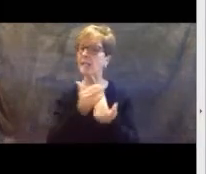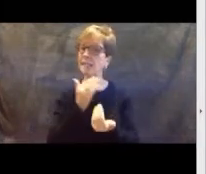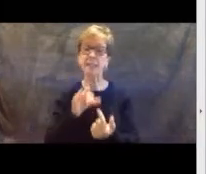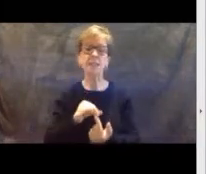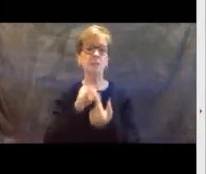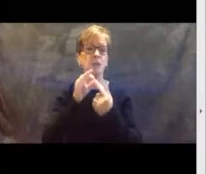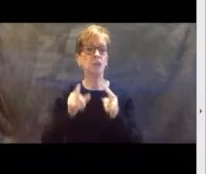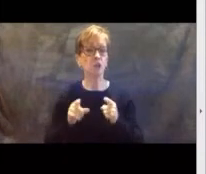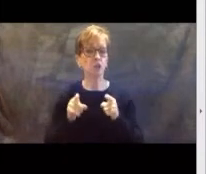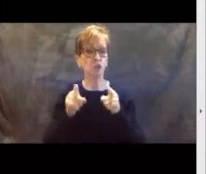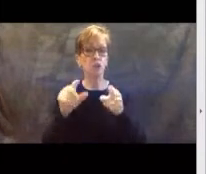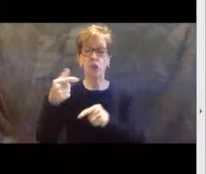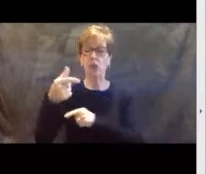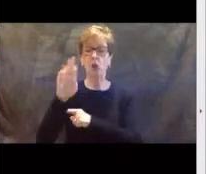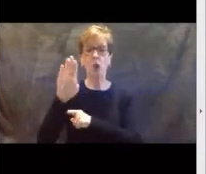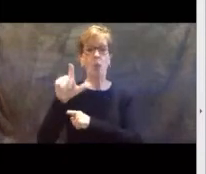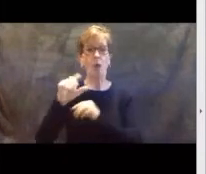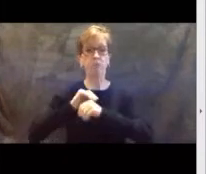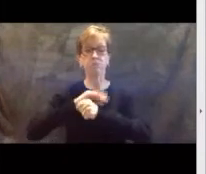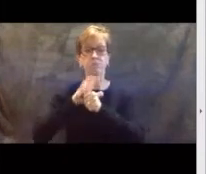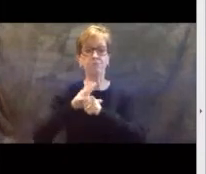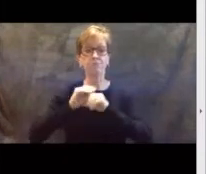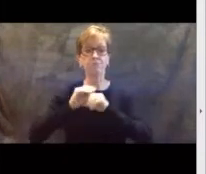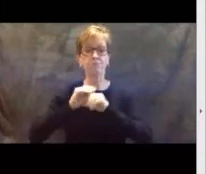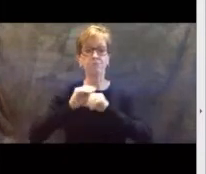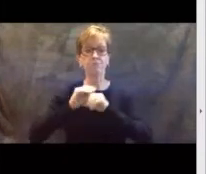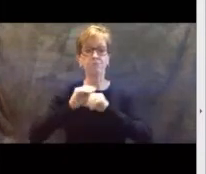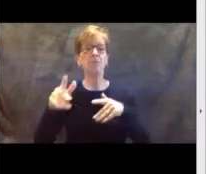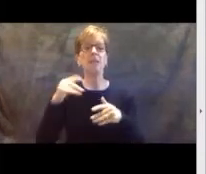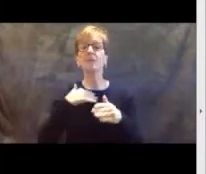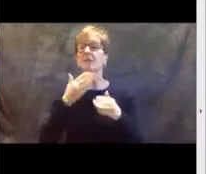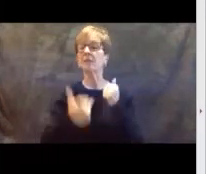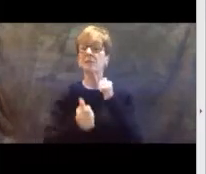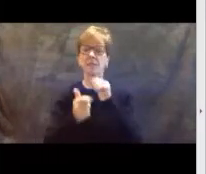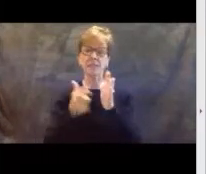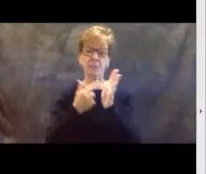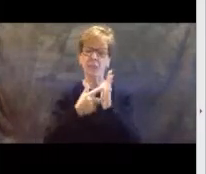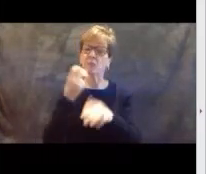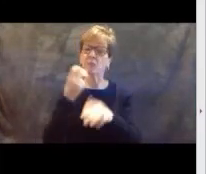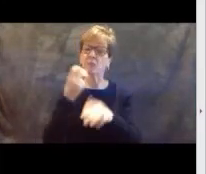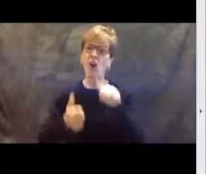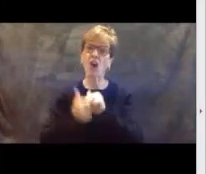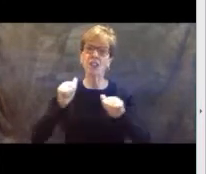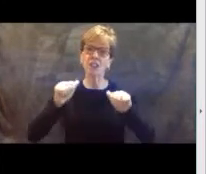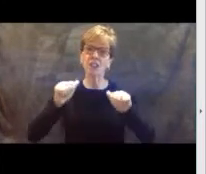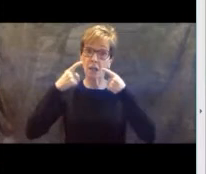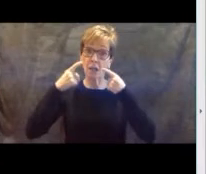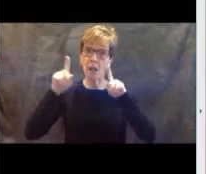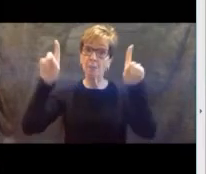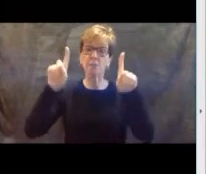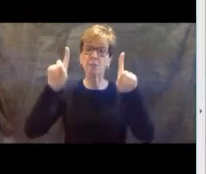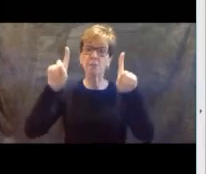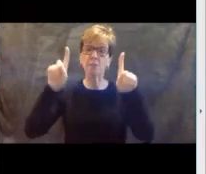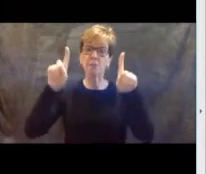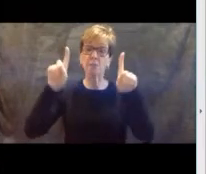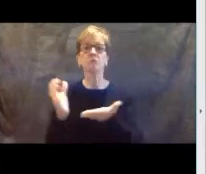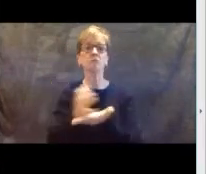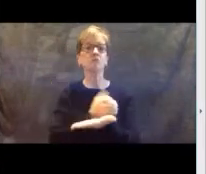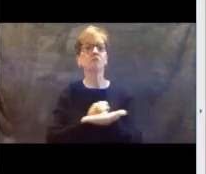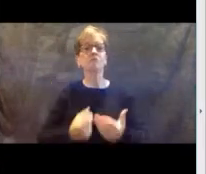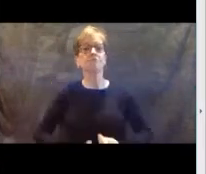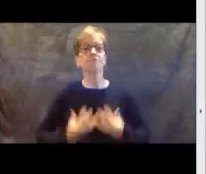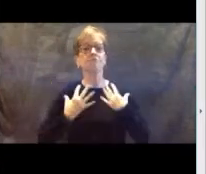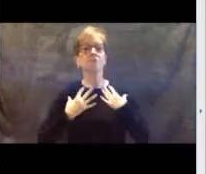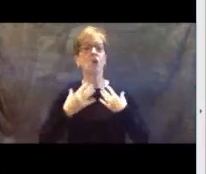global pandemic. But sometimes the most hard-won accomplishments are the most rewarding. Your practice is better because